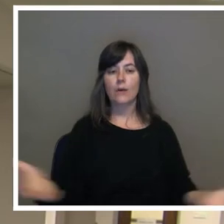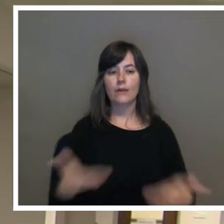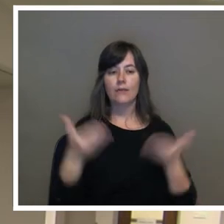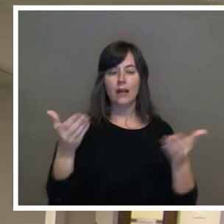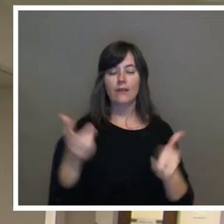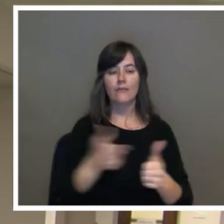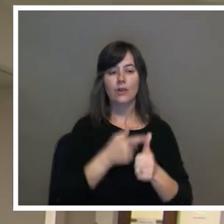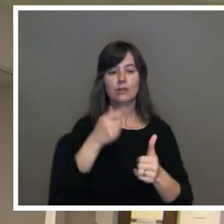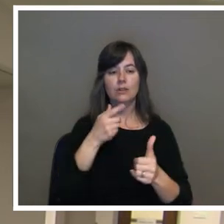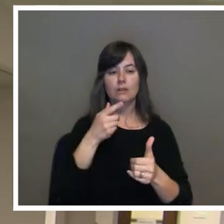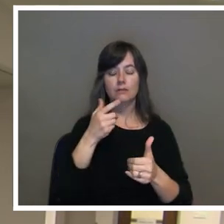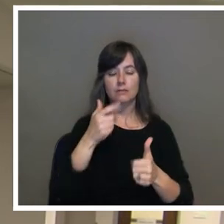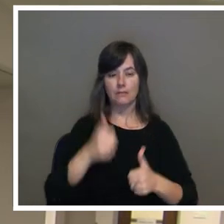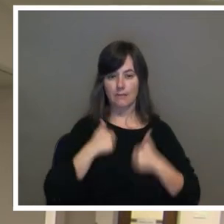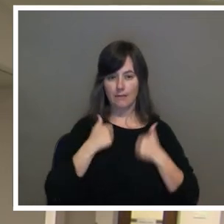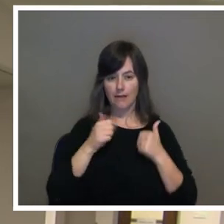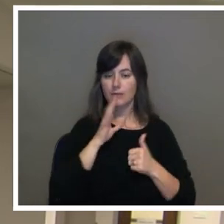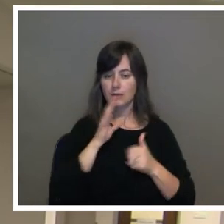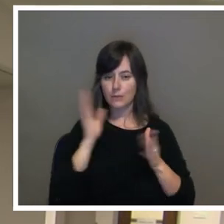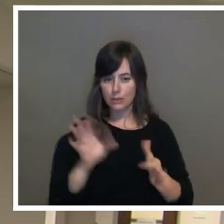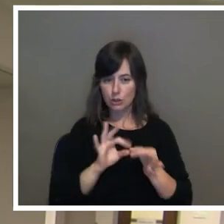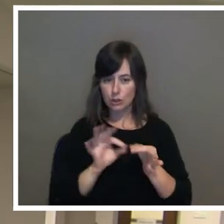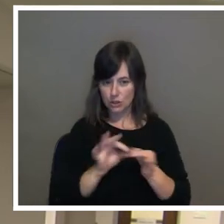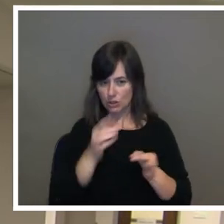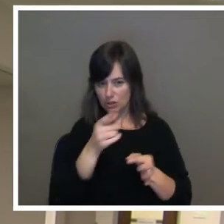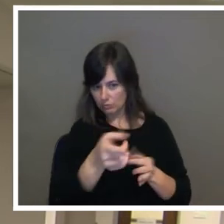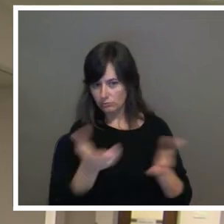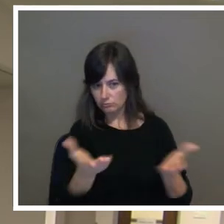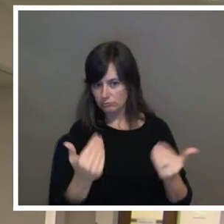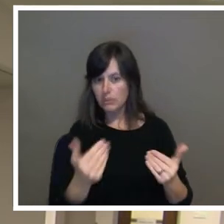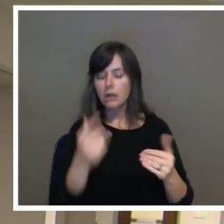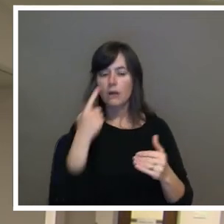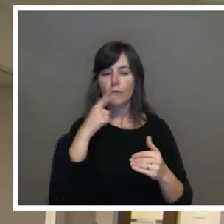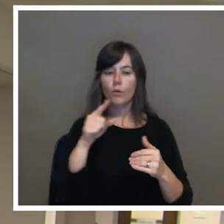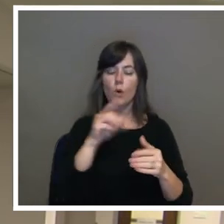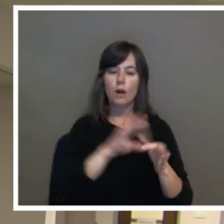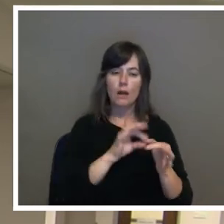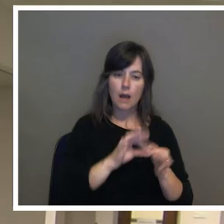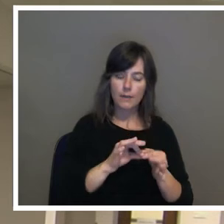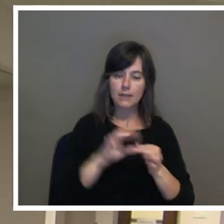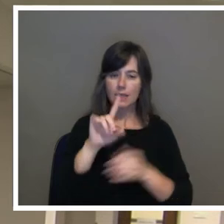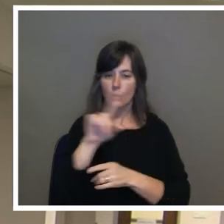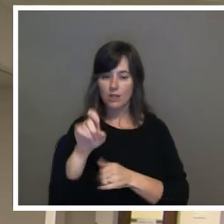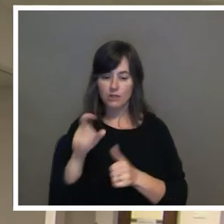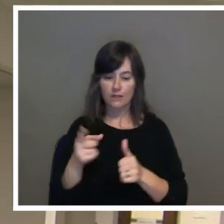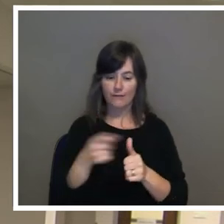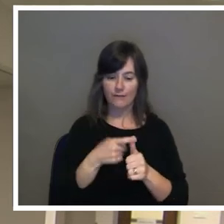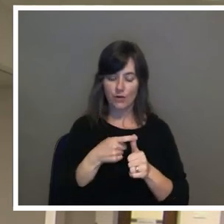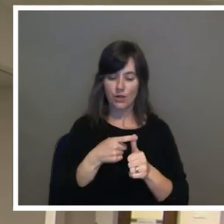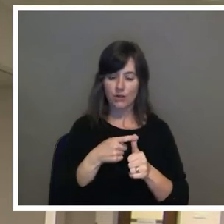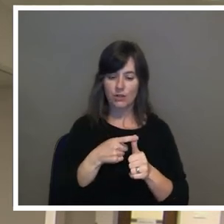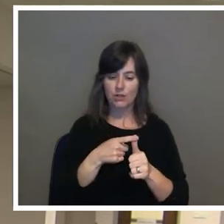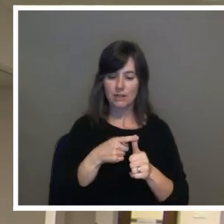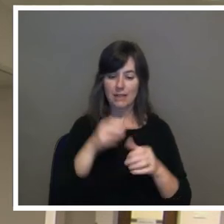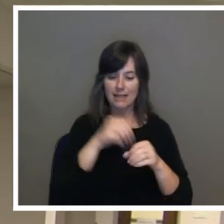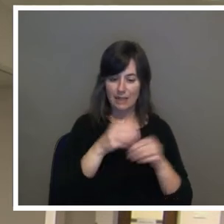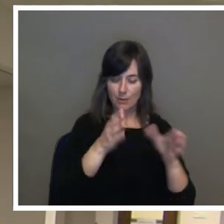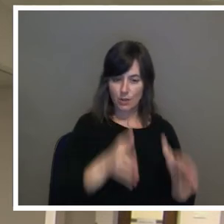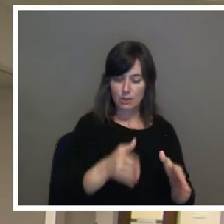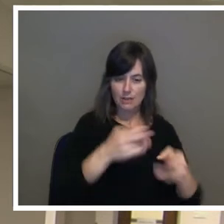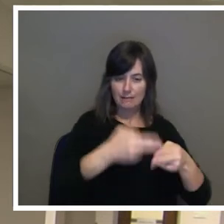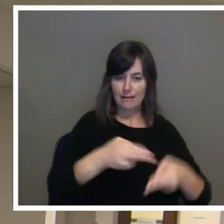speaker so we can hear your comments and questions. And our first in-person speaker is Henrietta